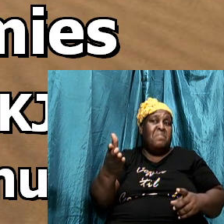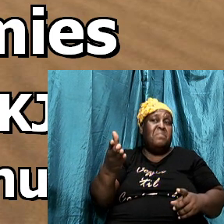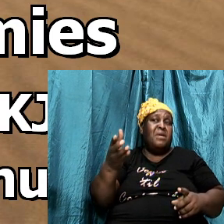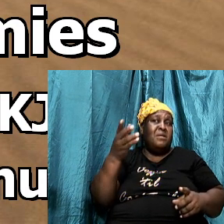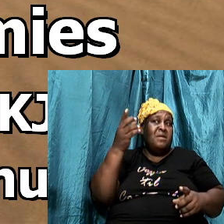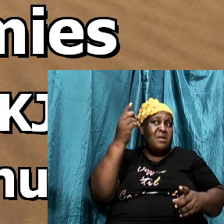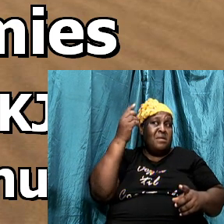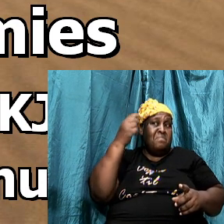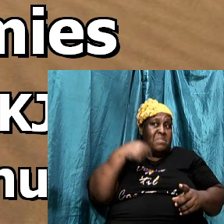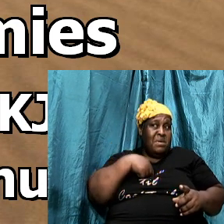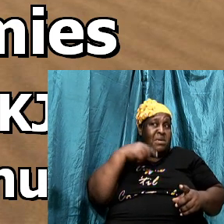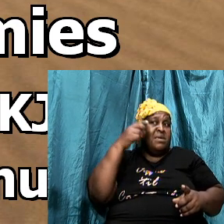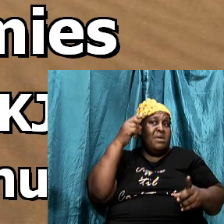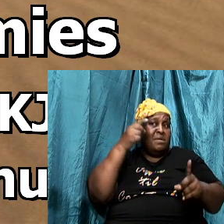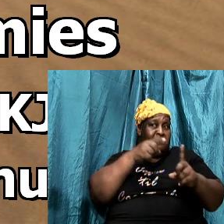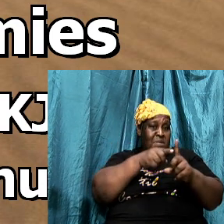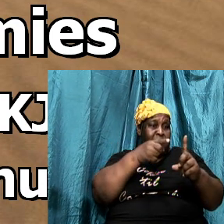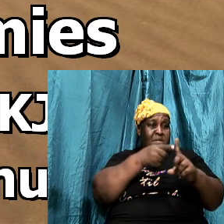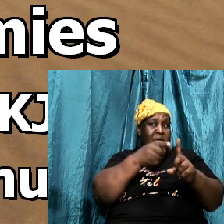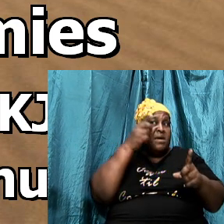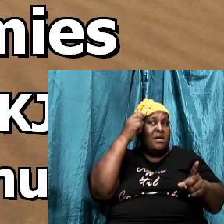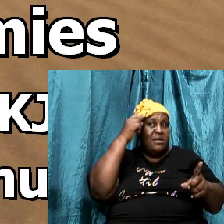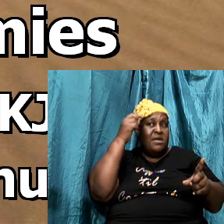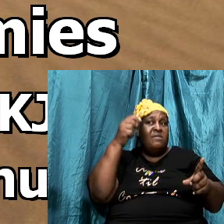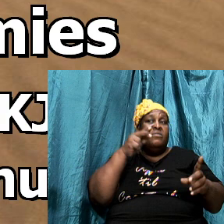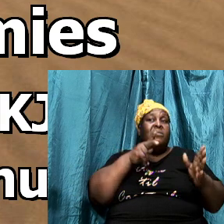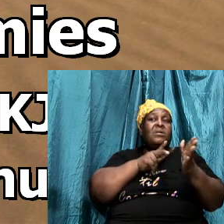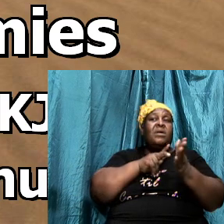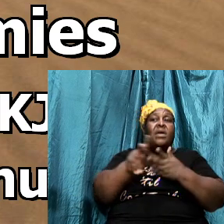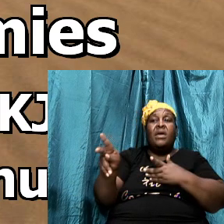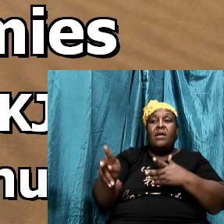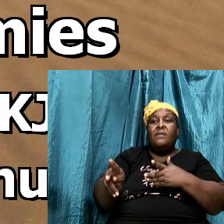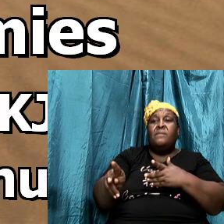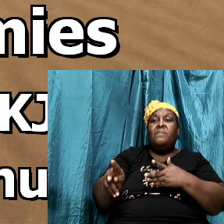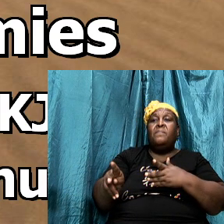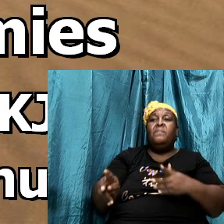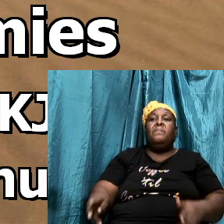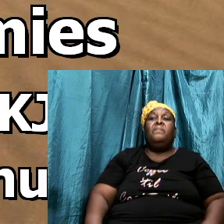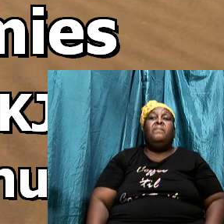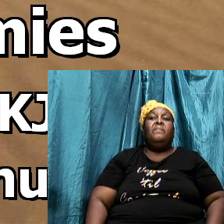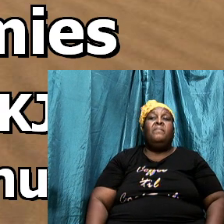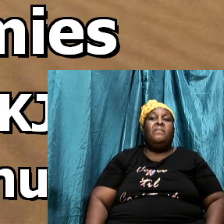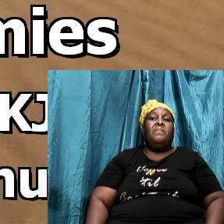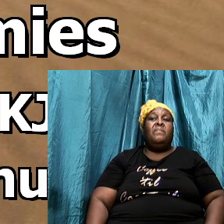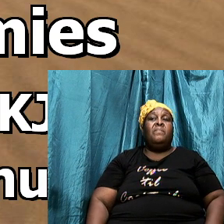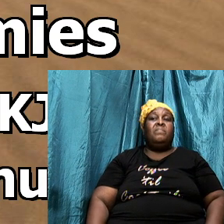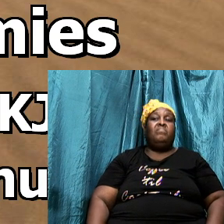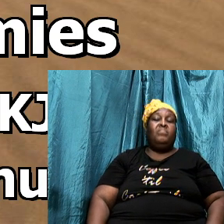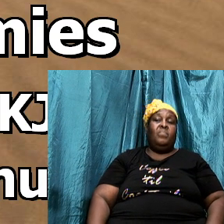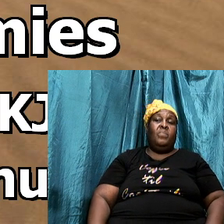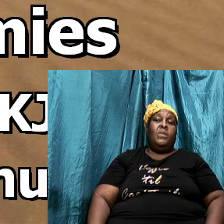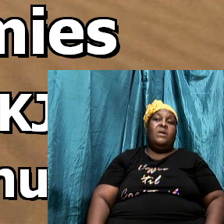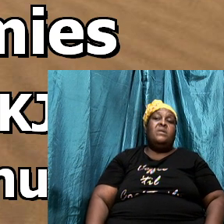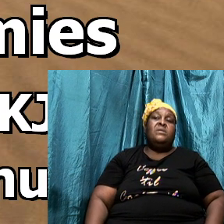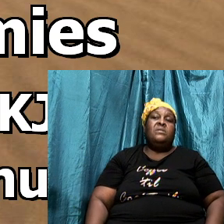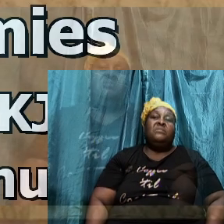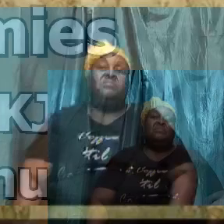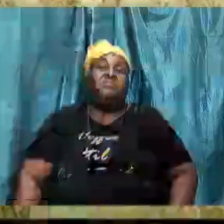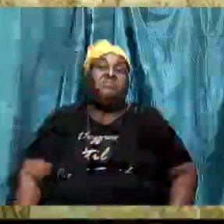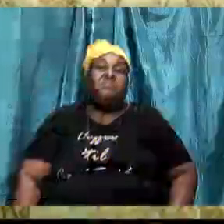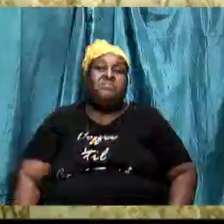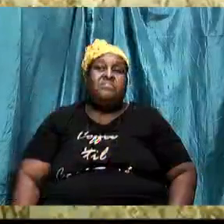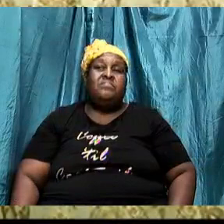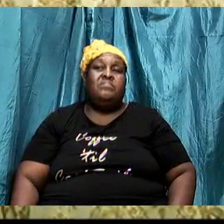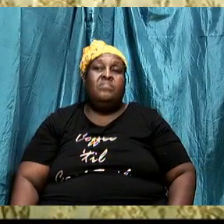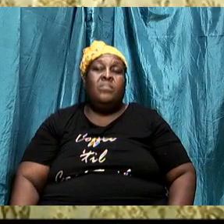We need to value our experience. I didn't even plan to say this, but let me just follow the leading of the Spirit. We are